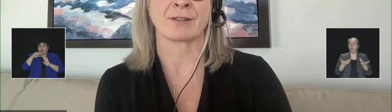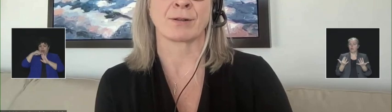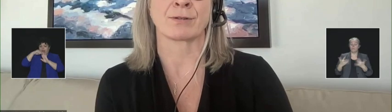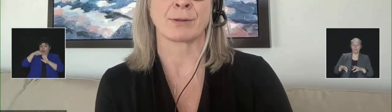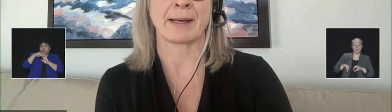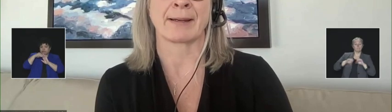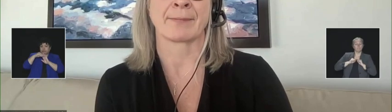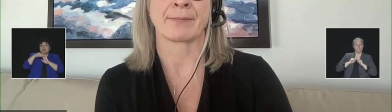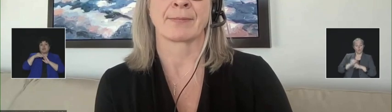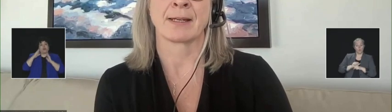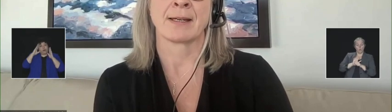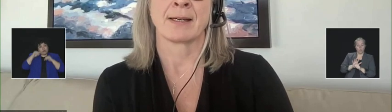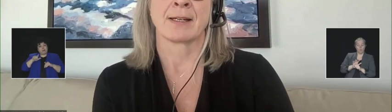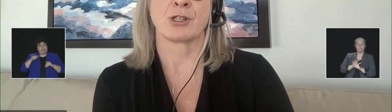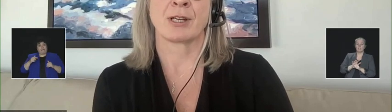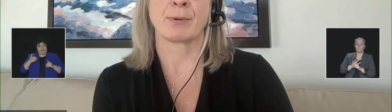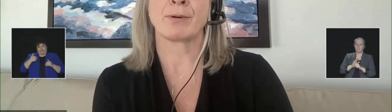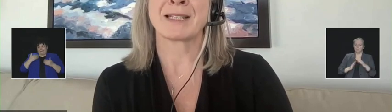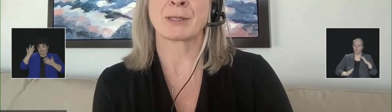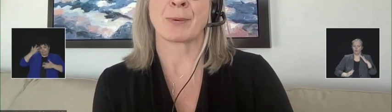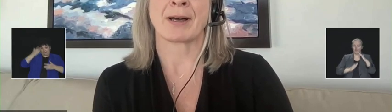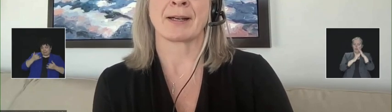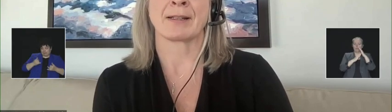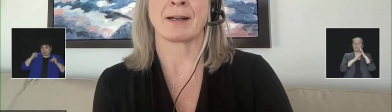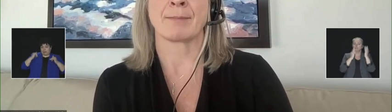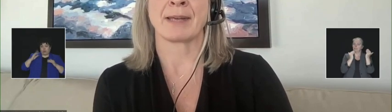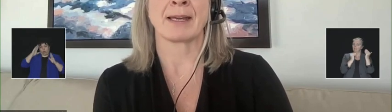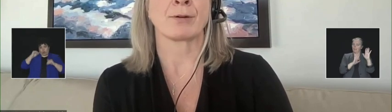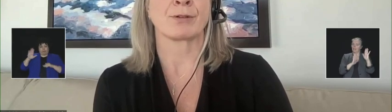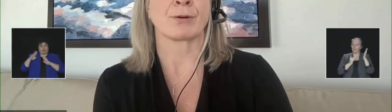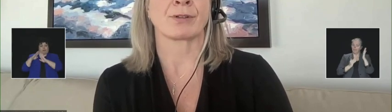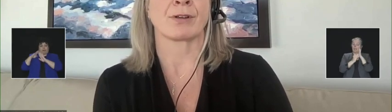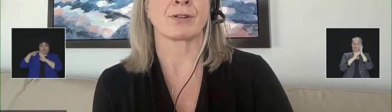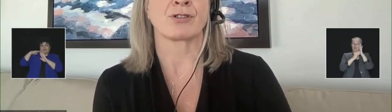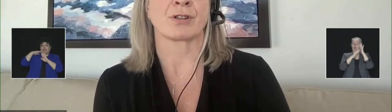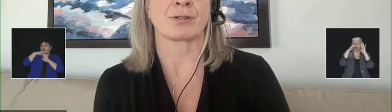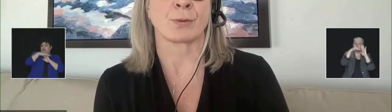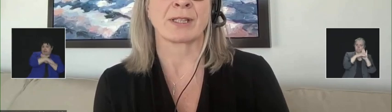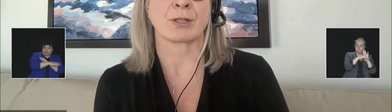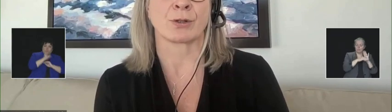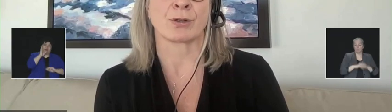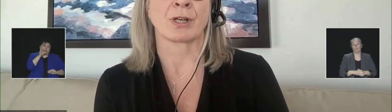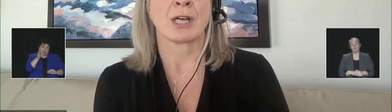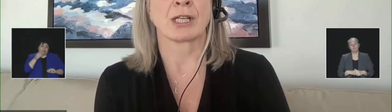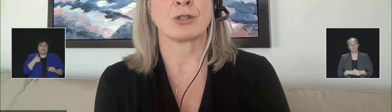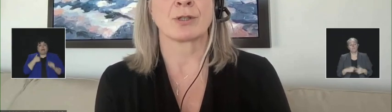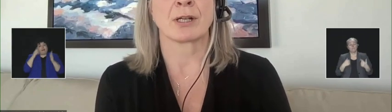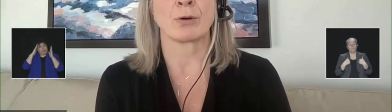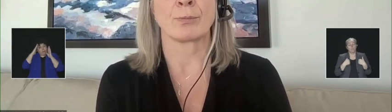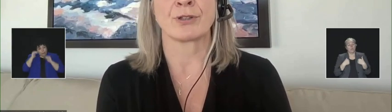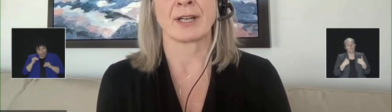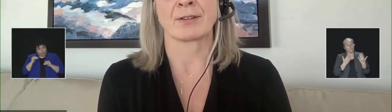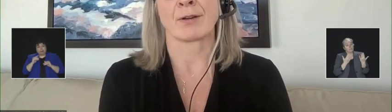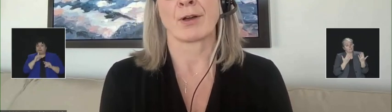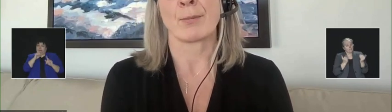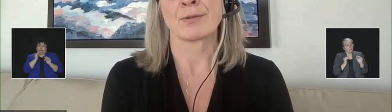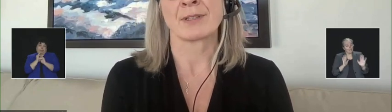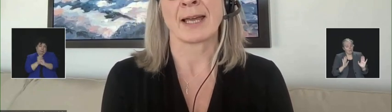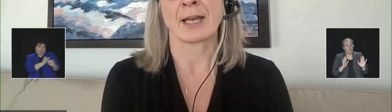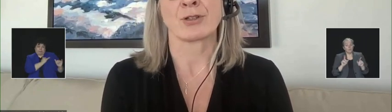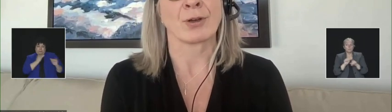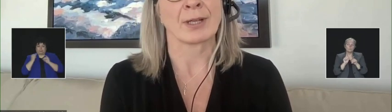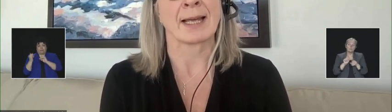attend its summit. I hope that, as well as others, I'm sure that we are going to be able